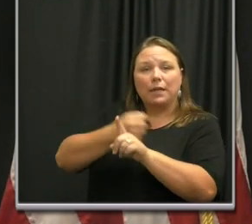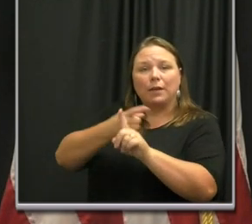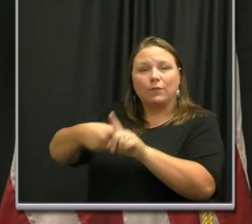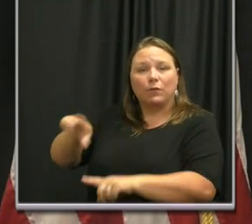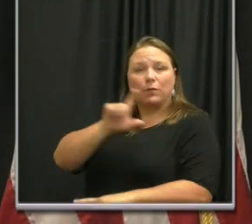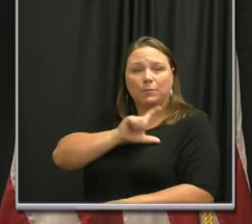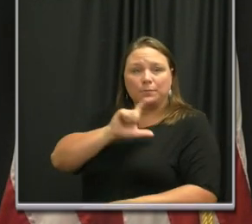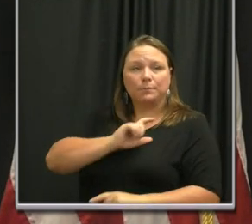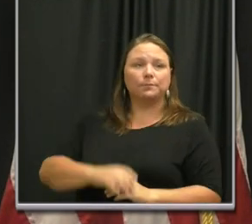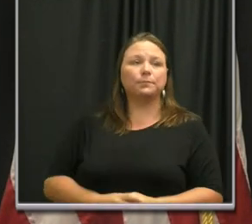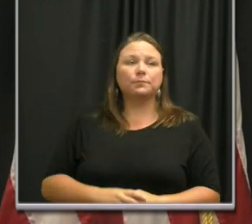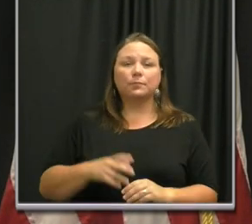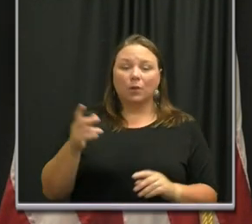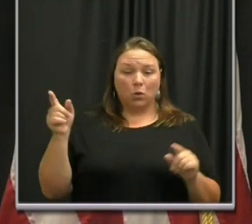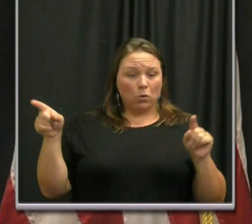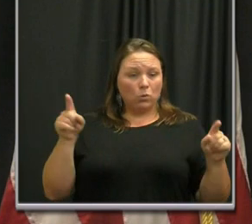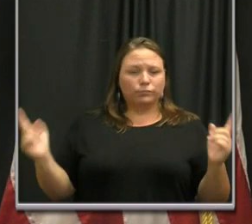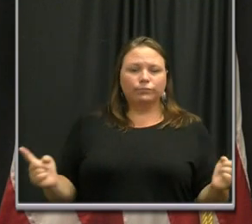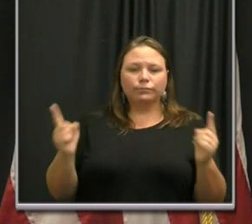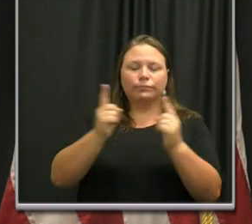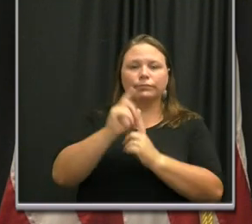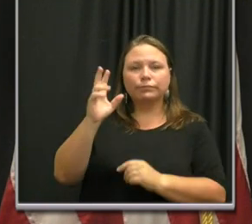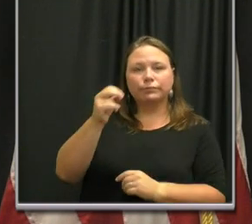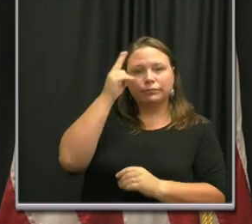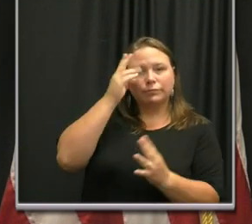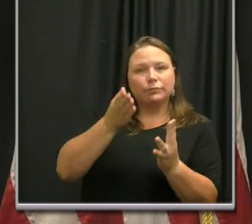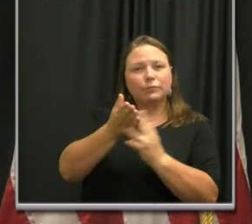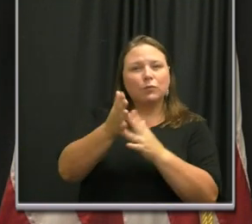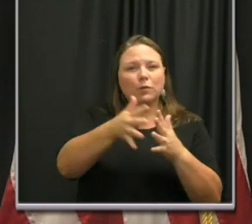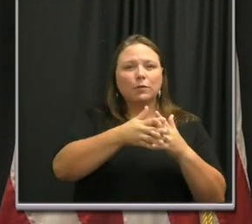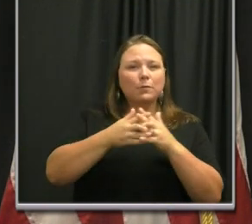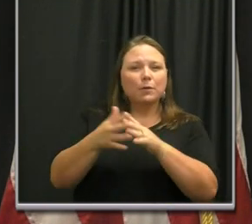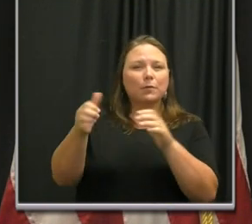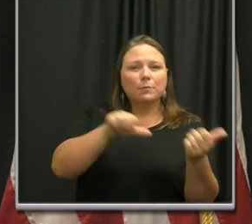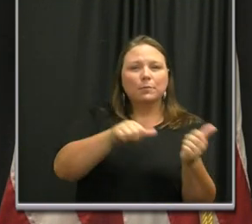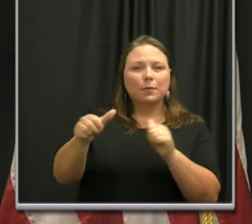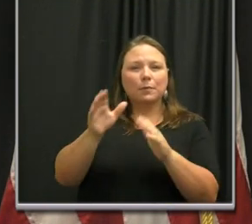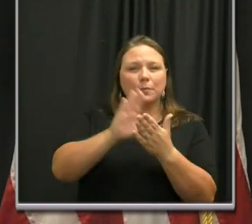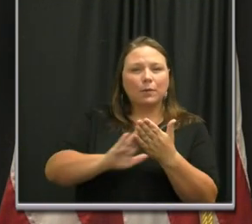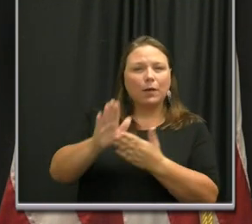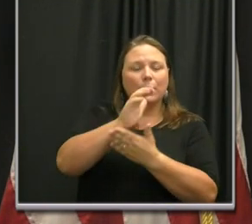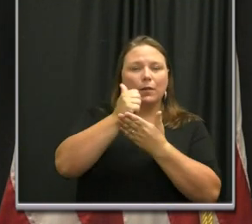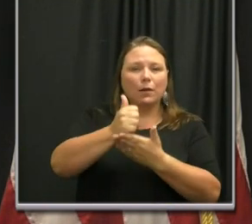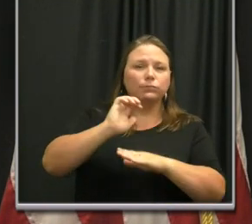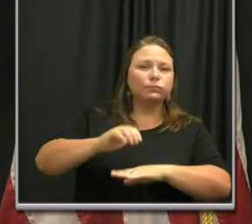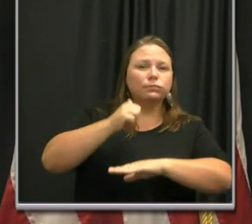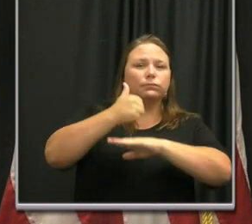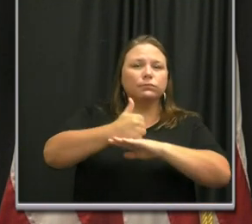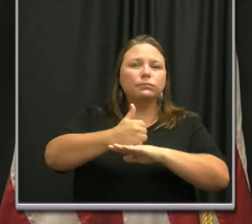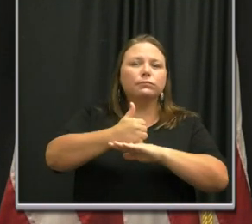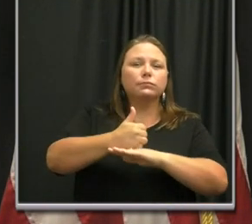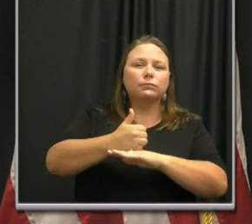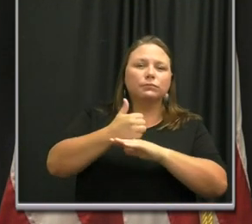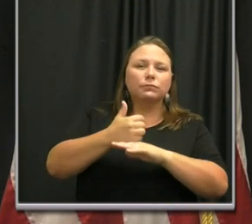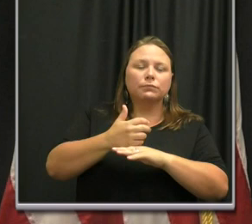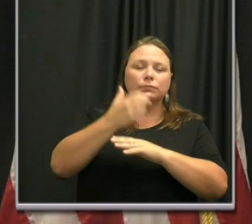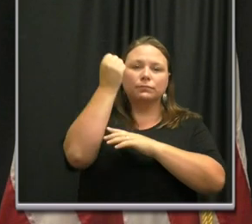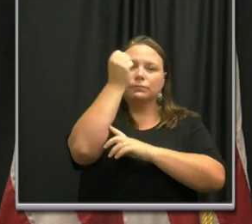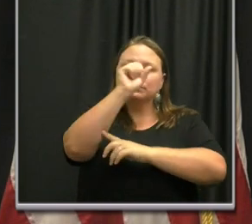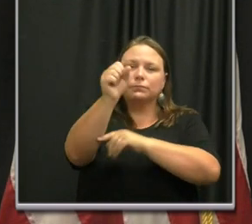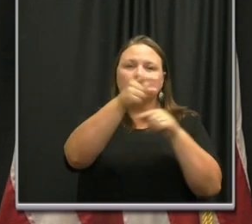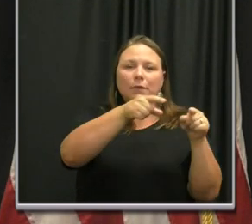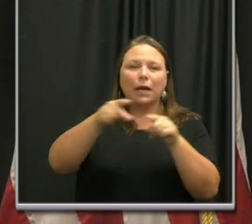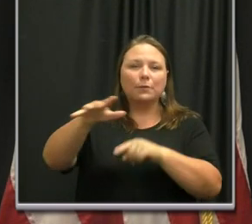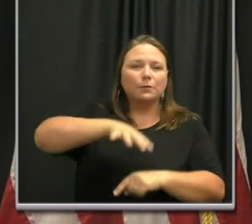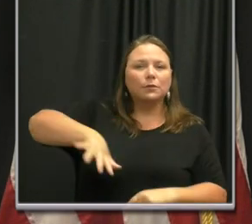The two met in Nashville through American Baptist College and the Reverend James Lawson, and they helped organize sit-ins at segregated lunch counters in